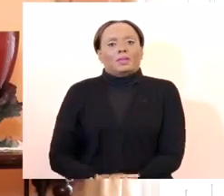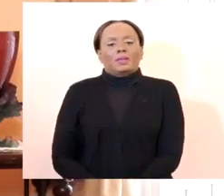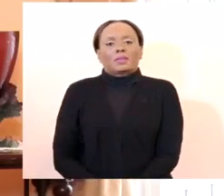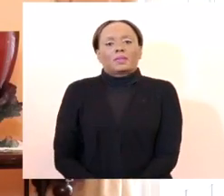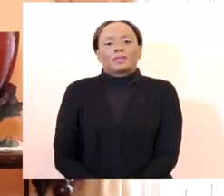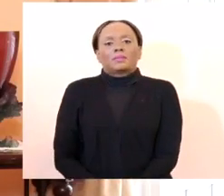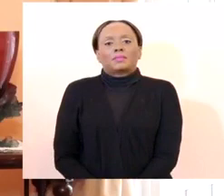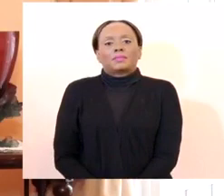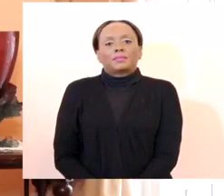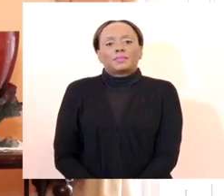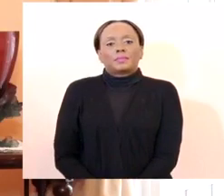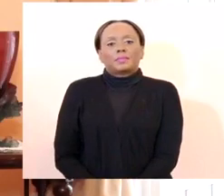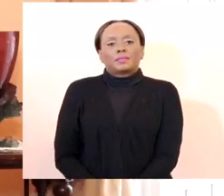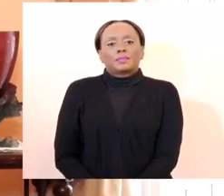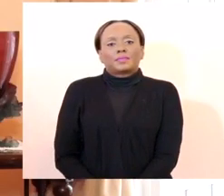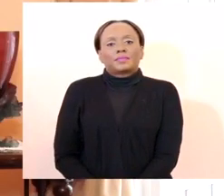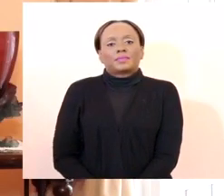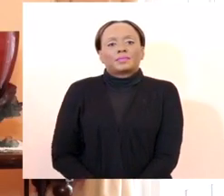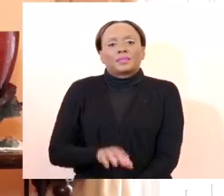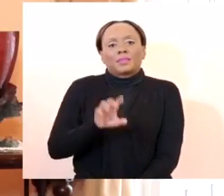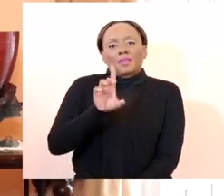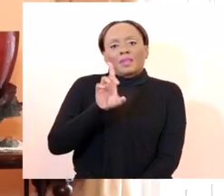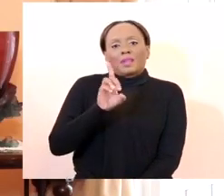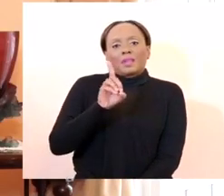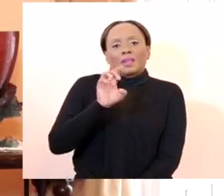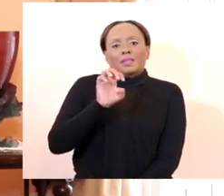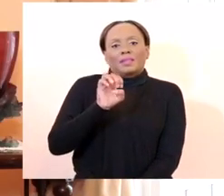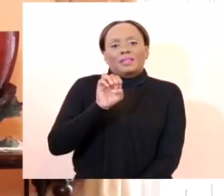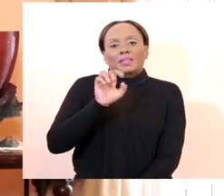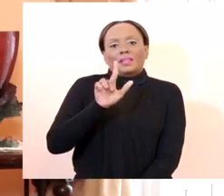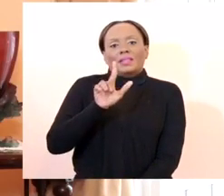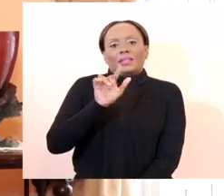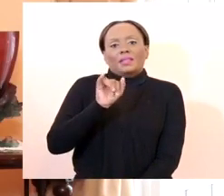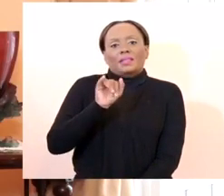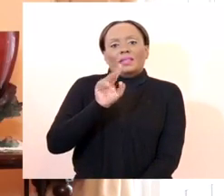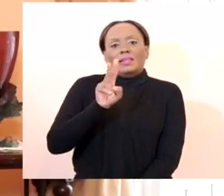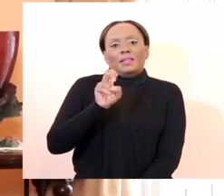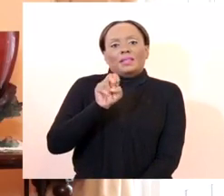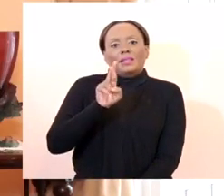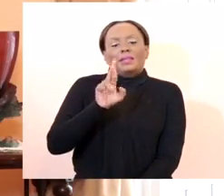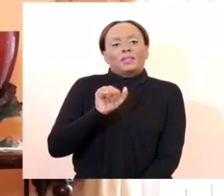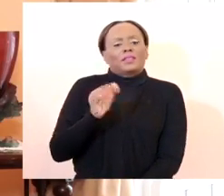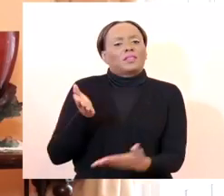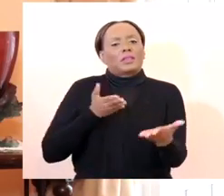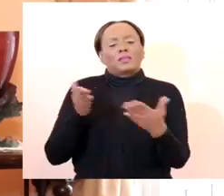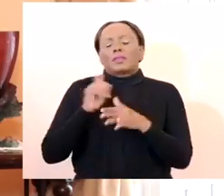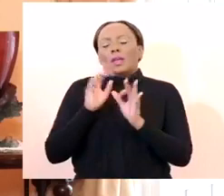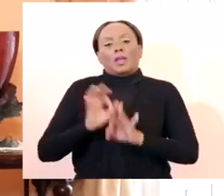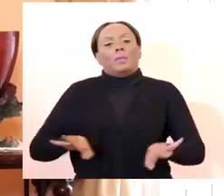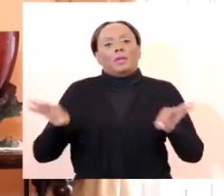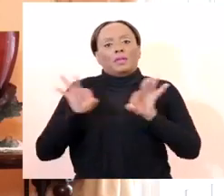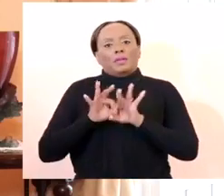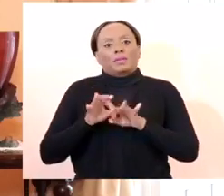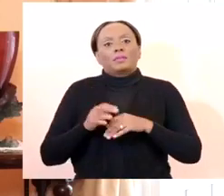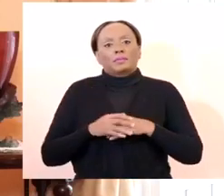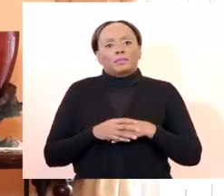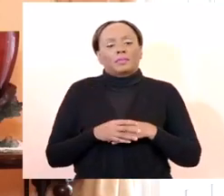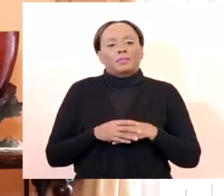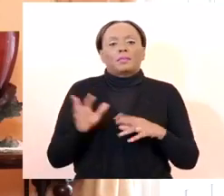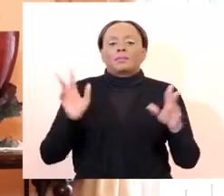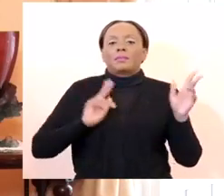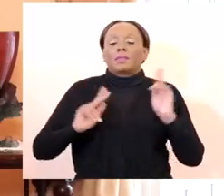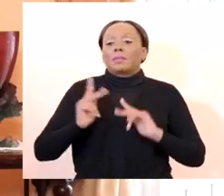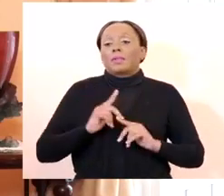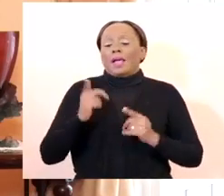Delivery services has taken on significant importance during this COVID time. We've had a lot of requests to allow online